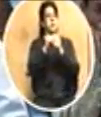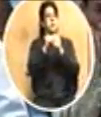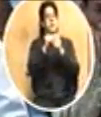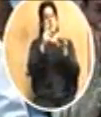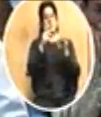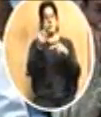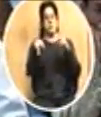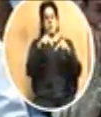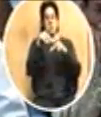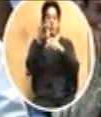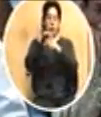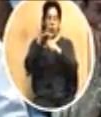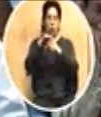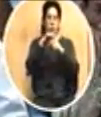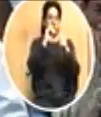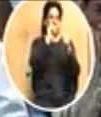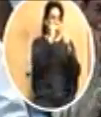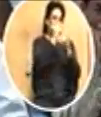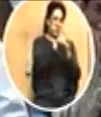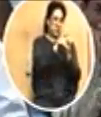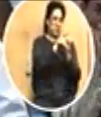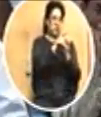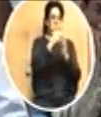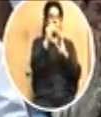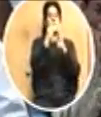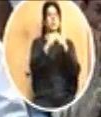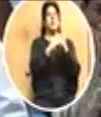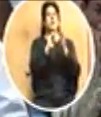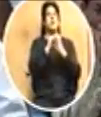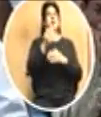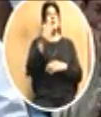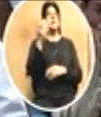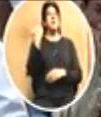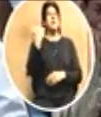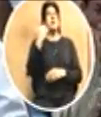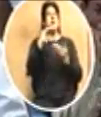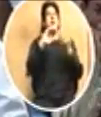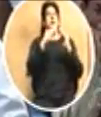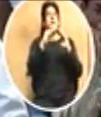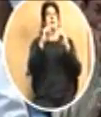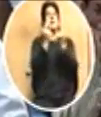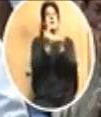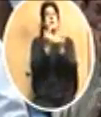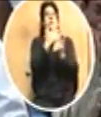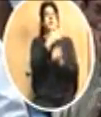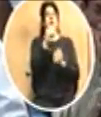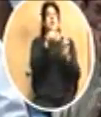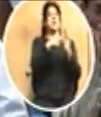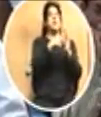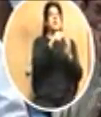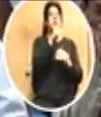an ordinance that the former city council and this mayor